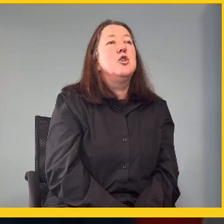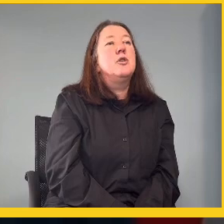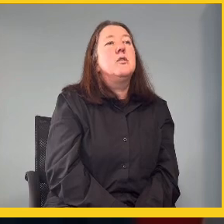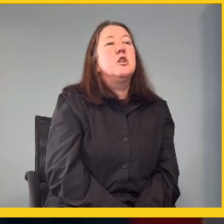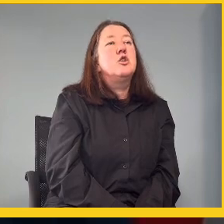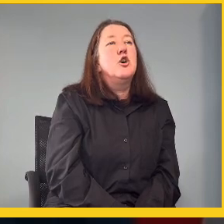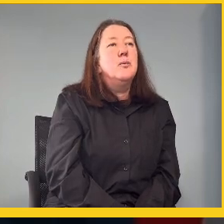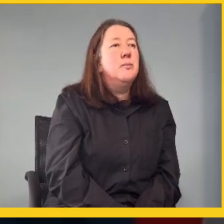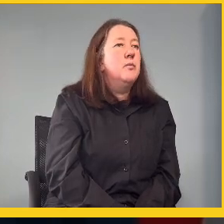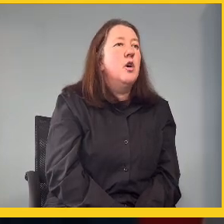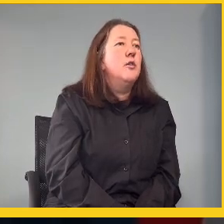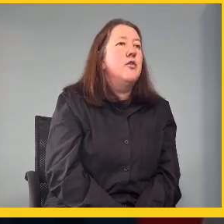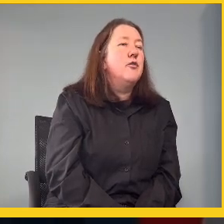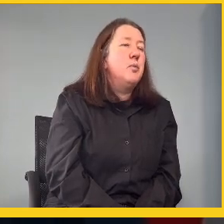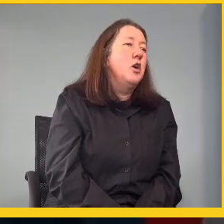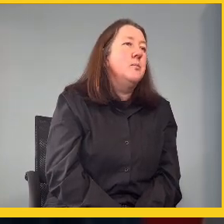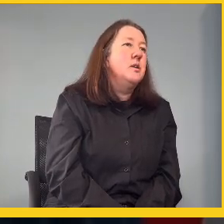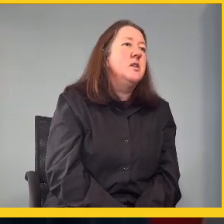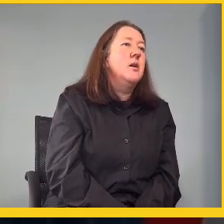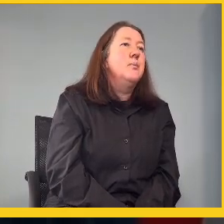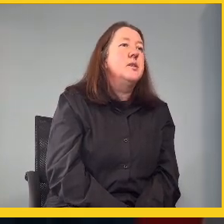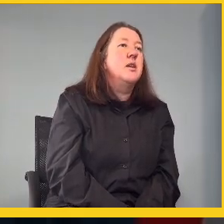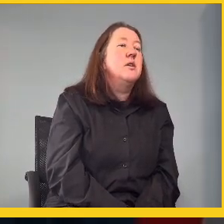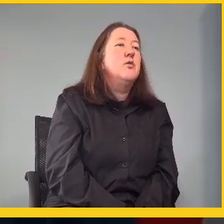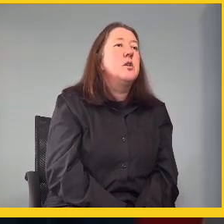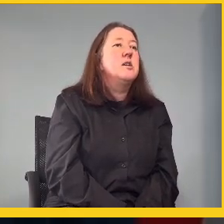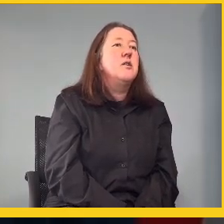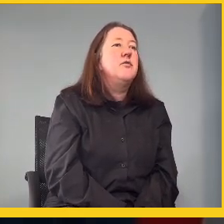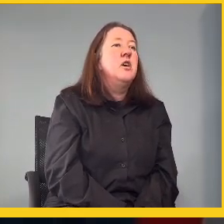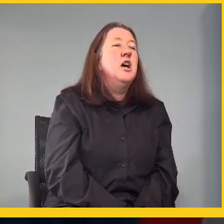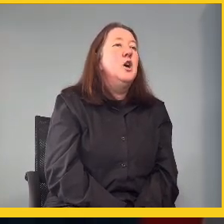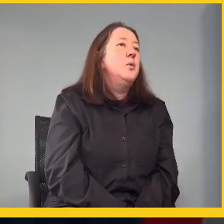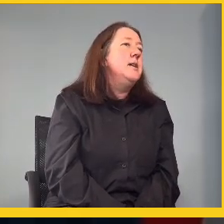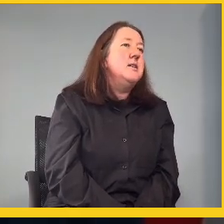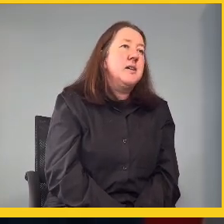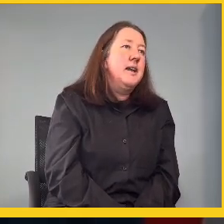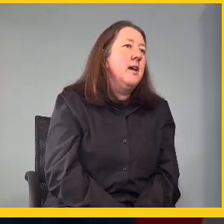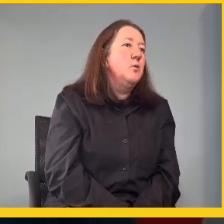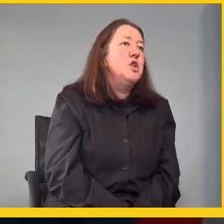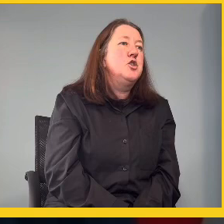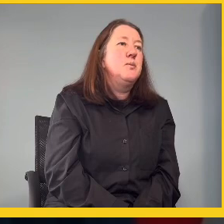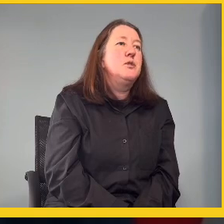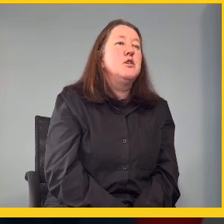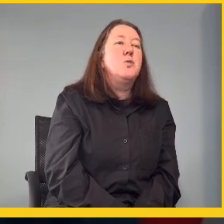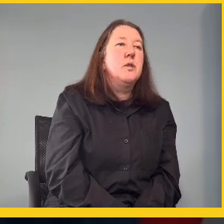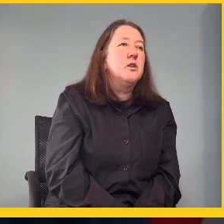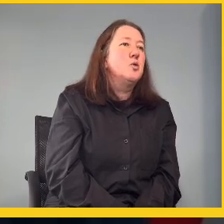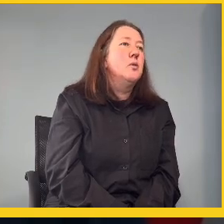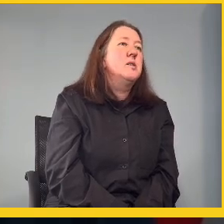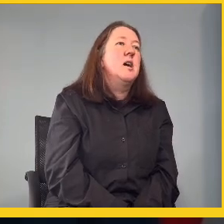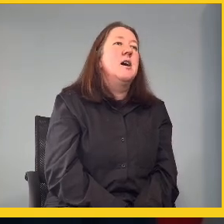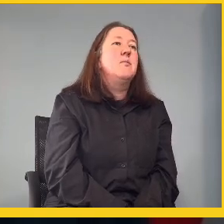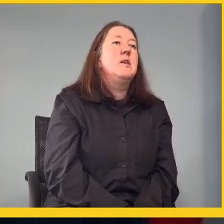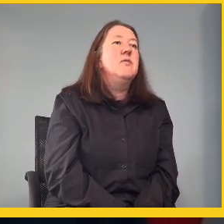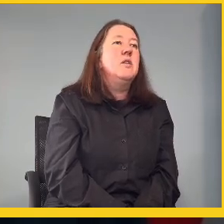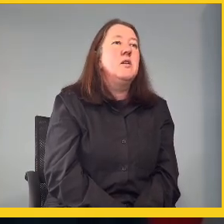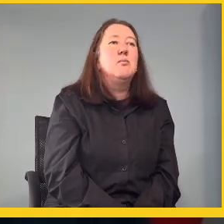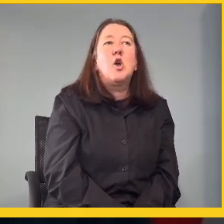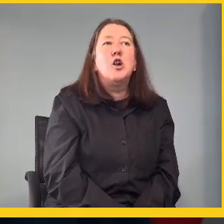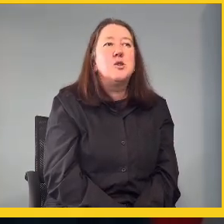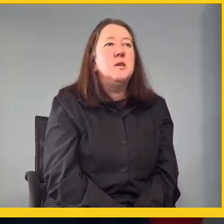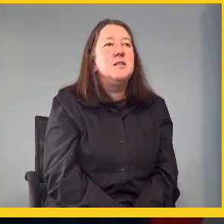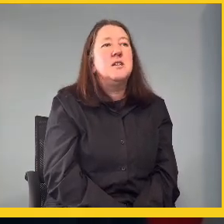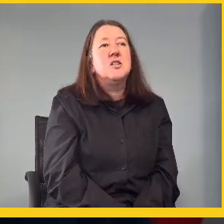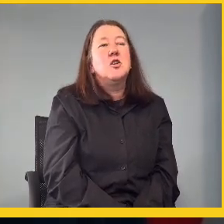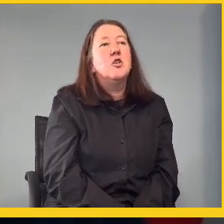disabled during their term of, of parliament here. But I think for the deaf, we need sign language interpreters with us all the time. Even